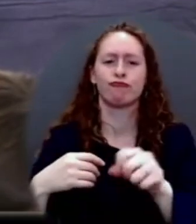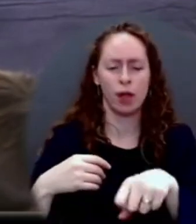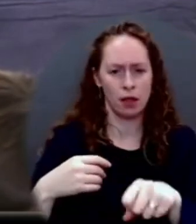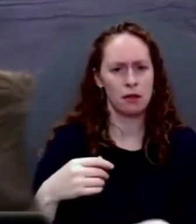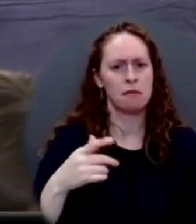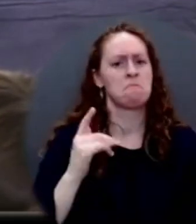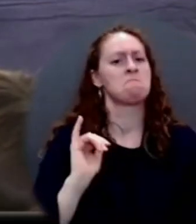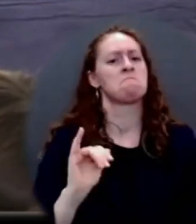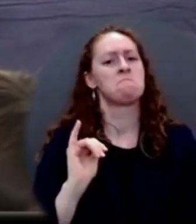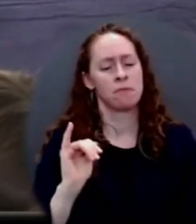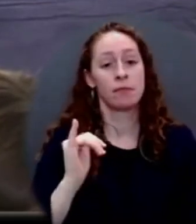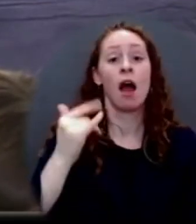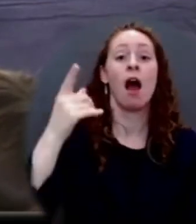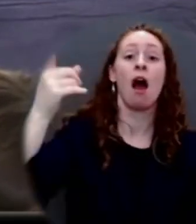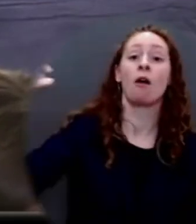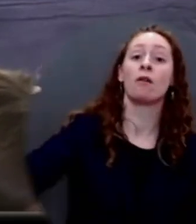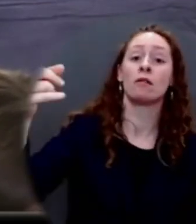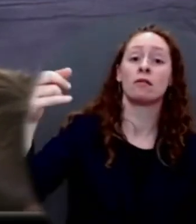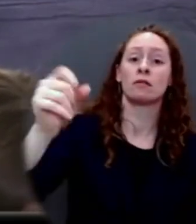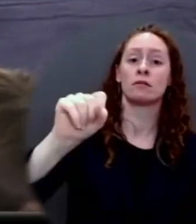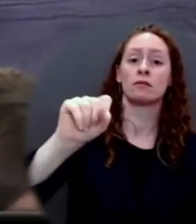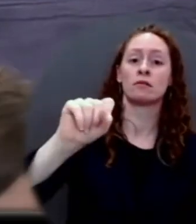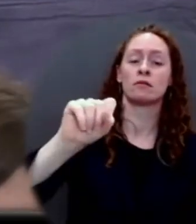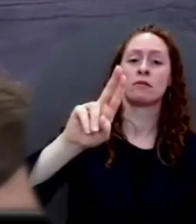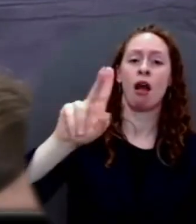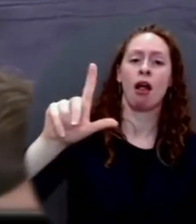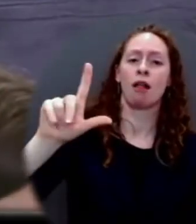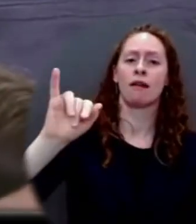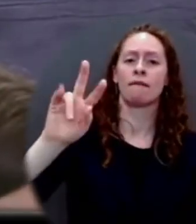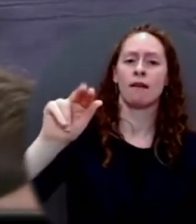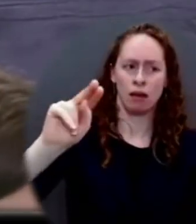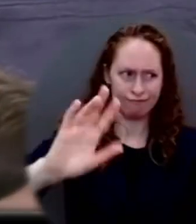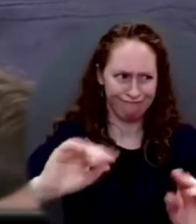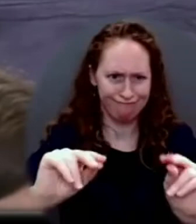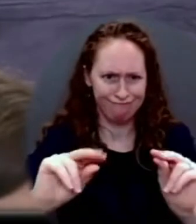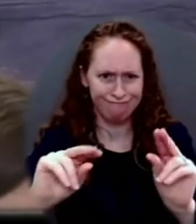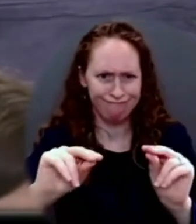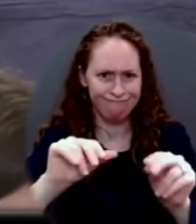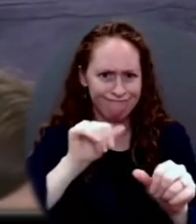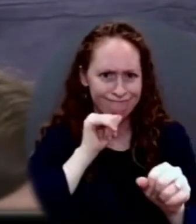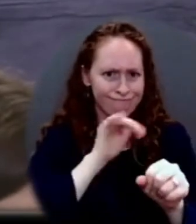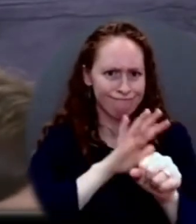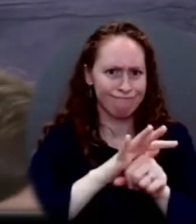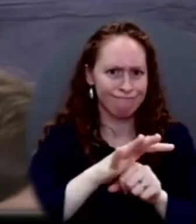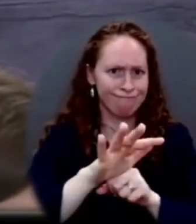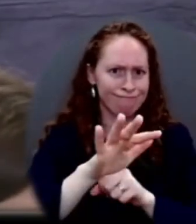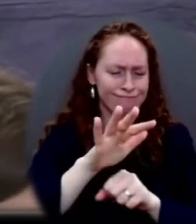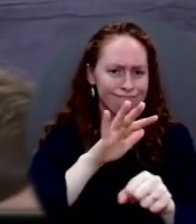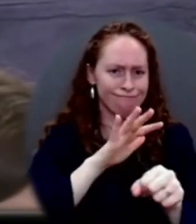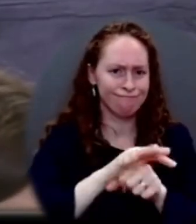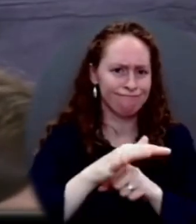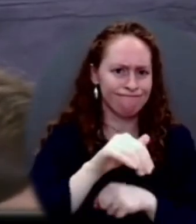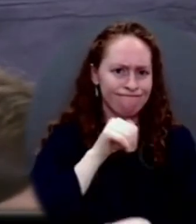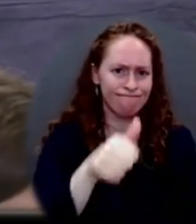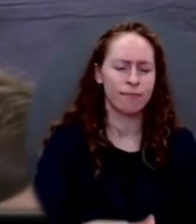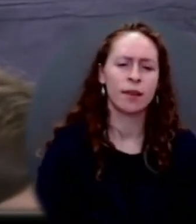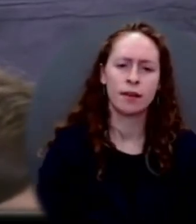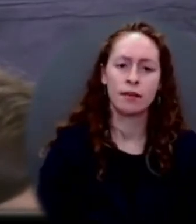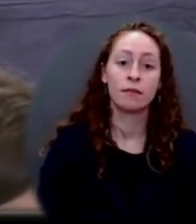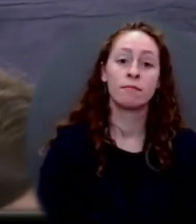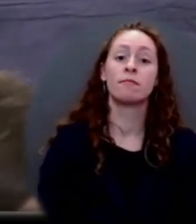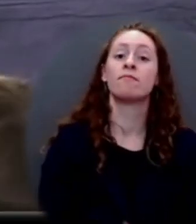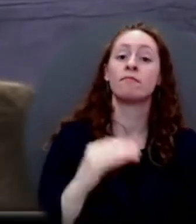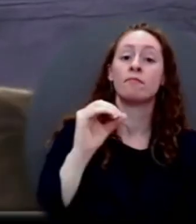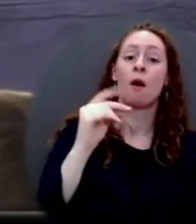during a critical moment in the global recovery. Today, OPEC stuck with that decision to keep the exact same